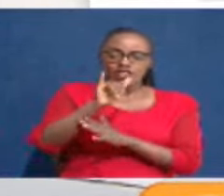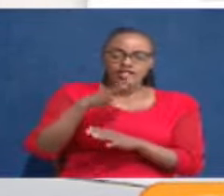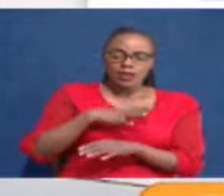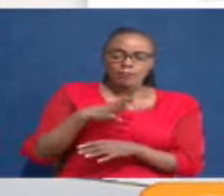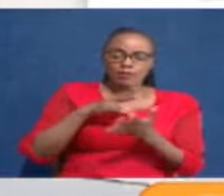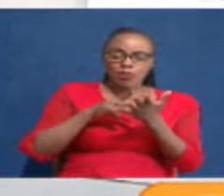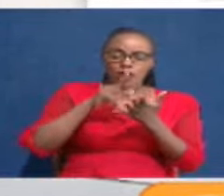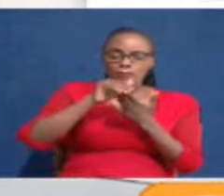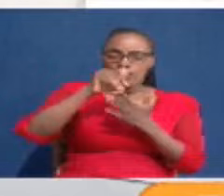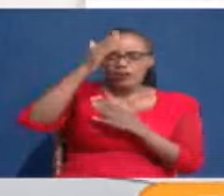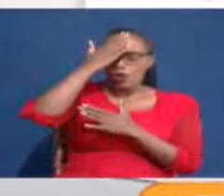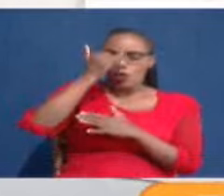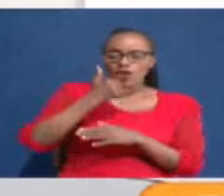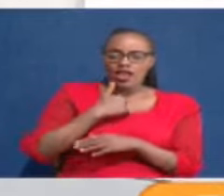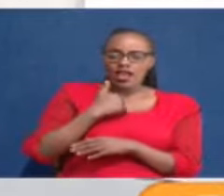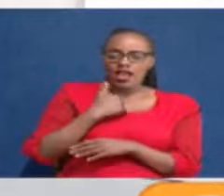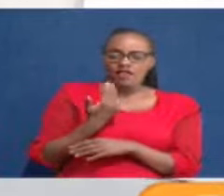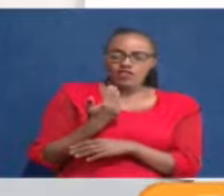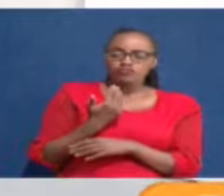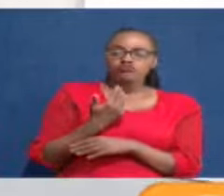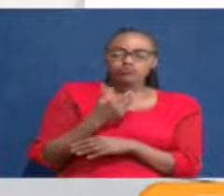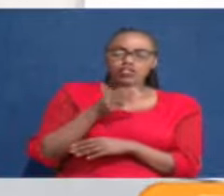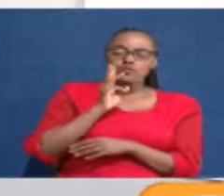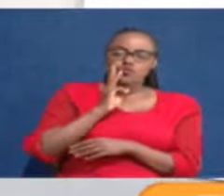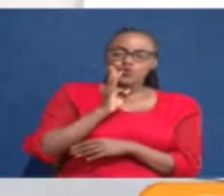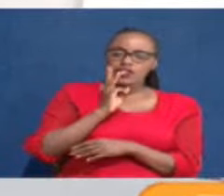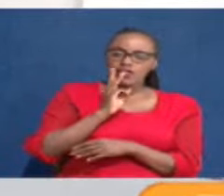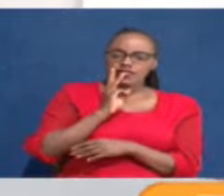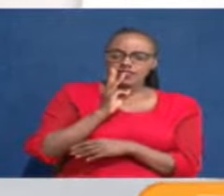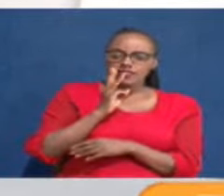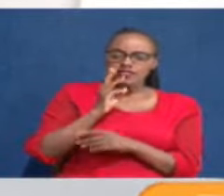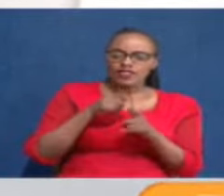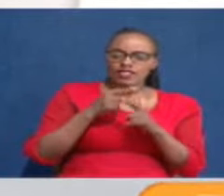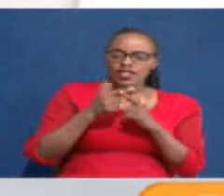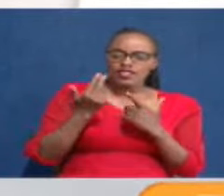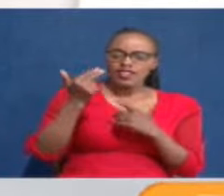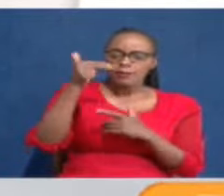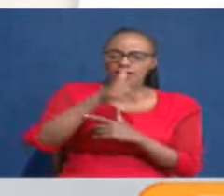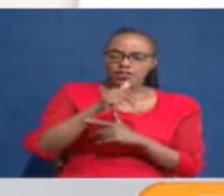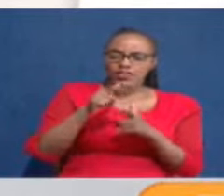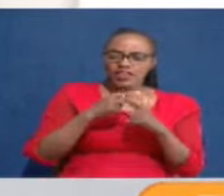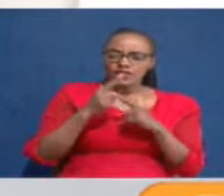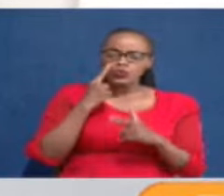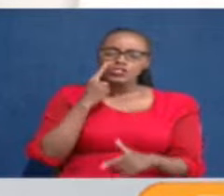to do, because we're going to go